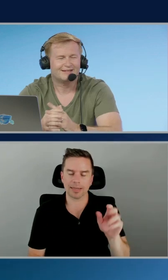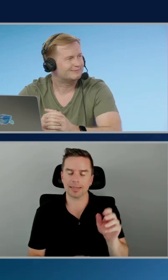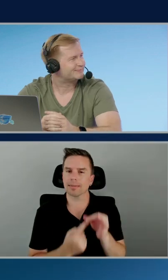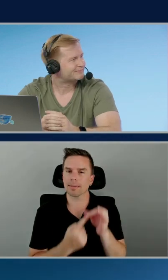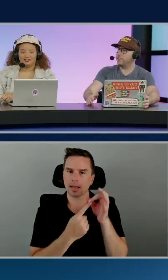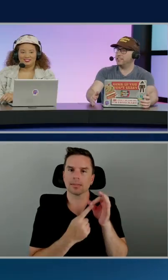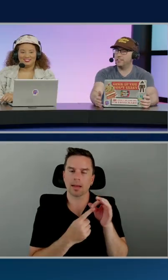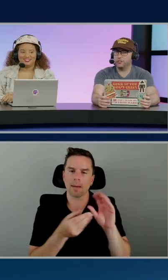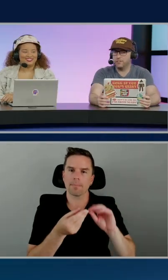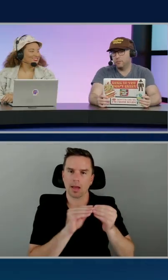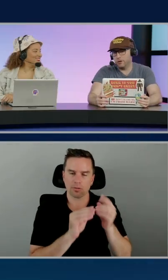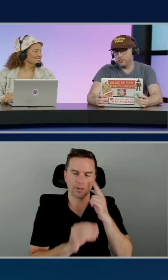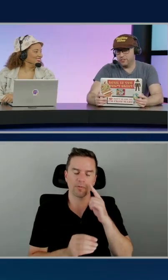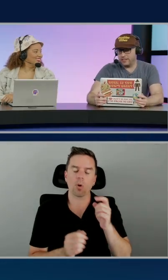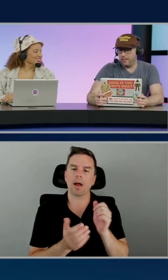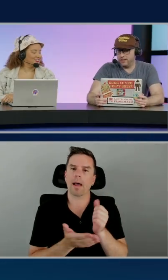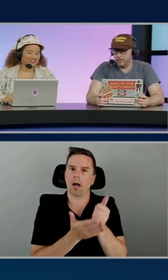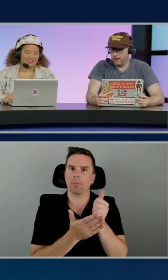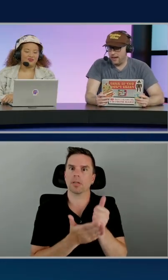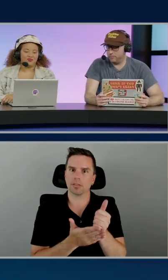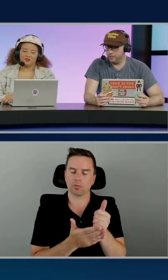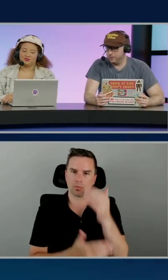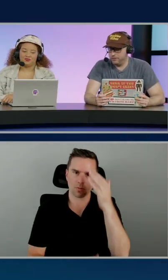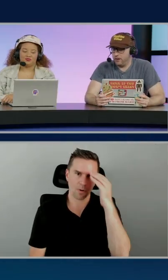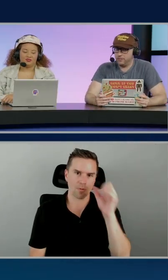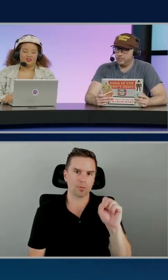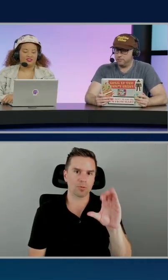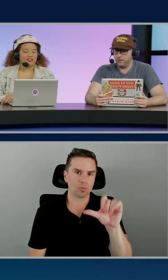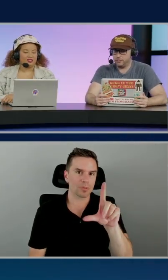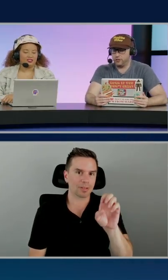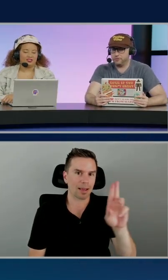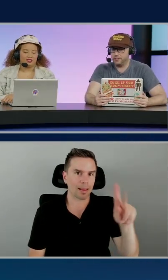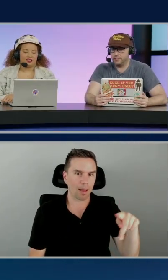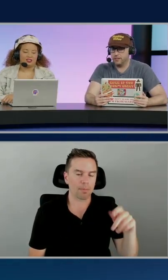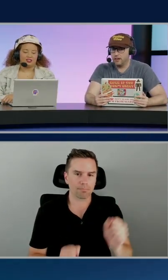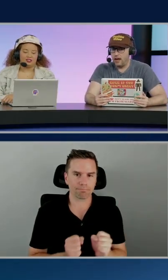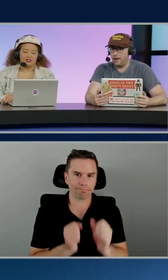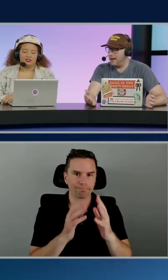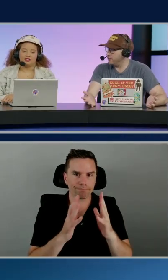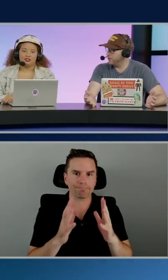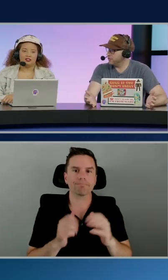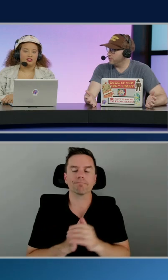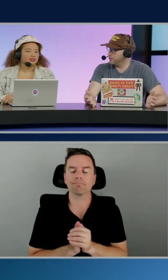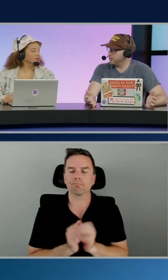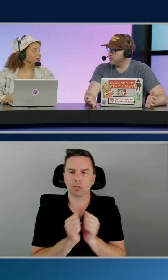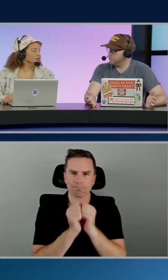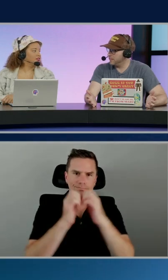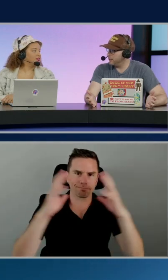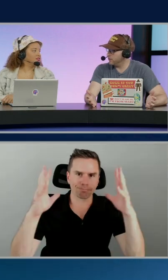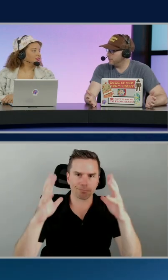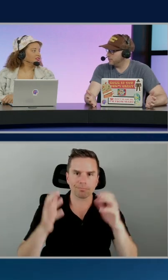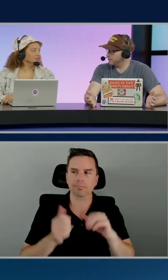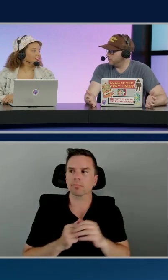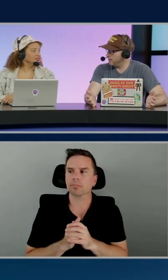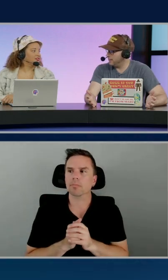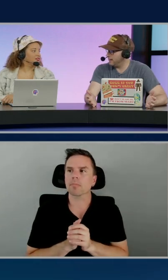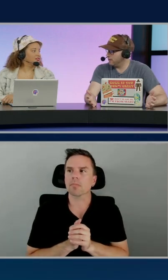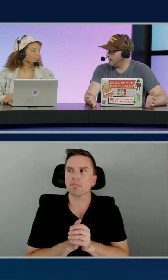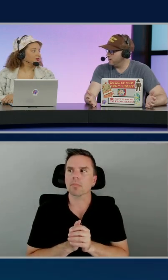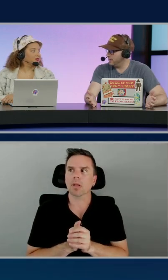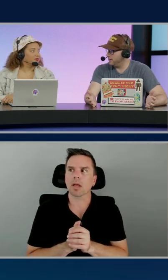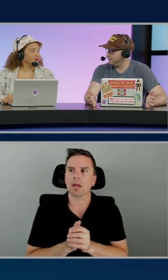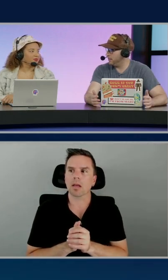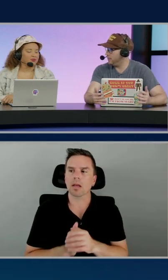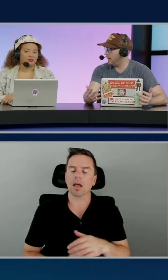I love the data-driven approach to scaling. Absolutely. Obviously, it makes total sense. I imagine there's also some data-driven decision-making